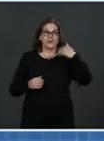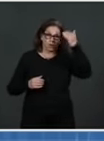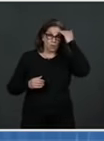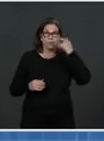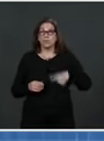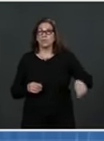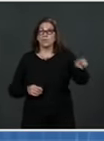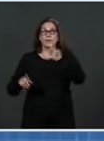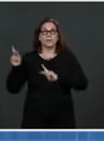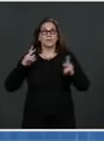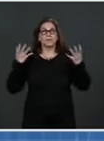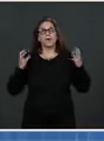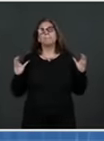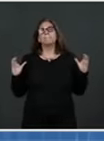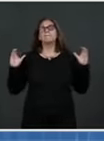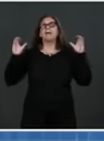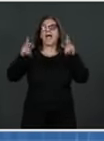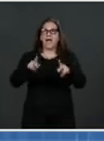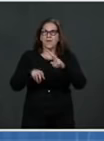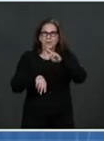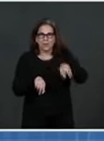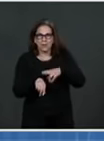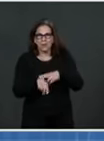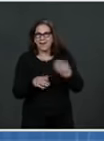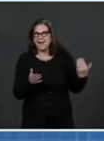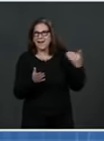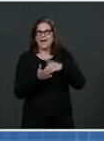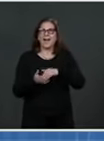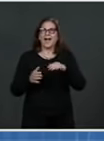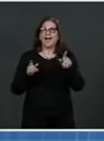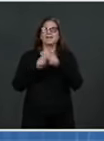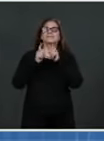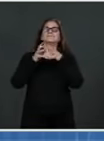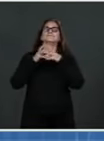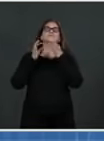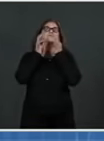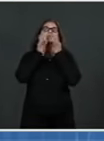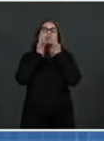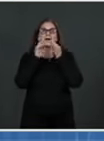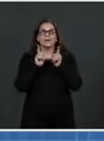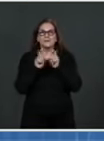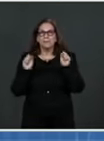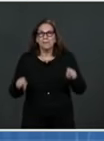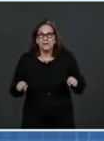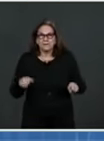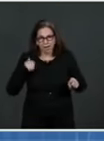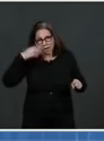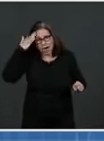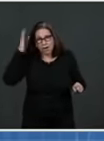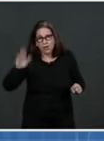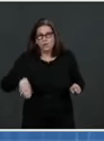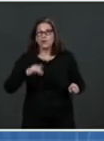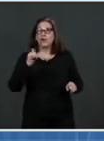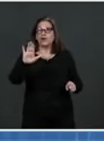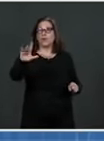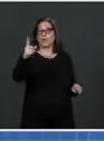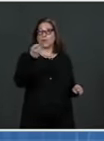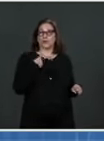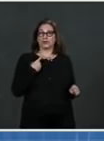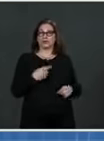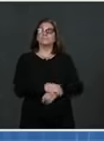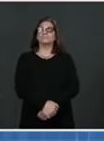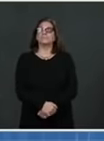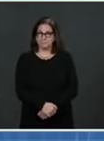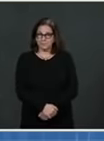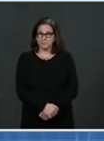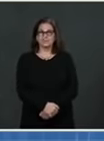think one of the explanations an answer to the question that we just heard is that if we open up